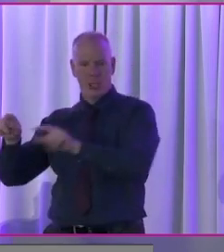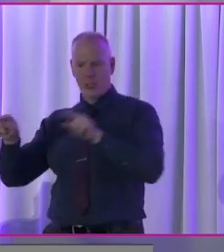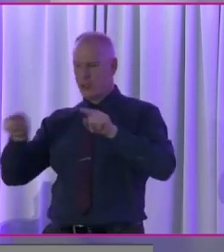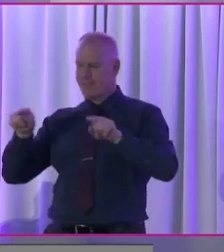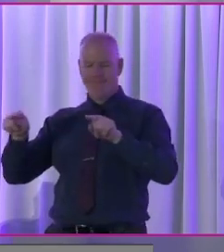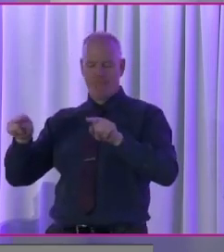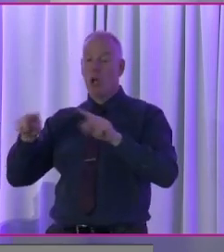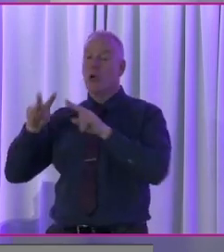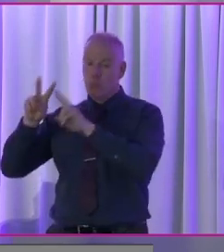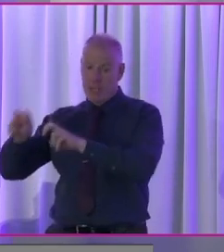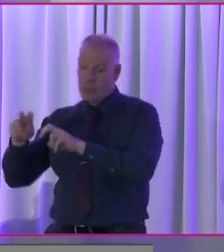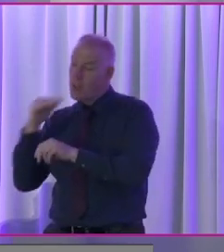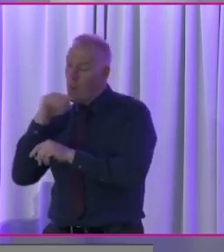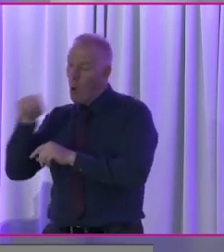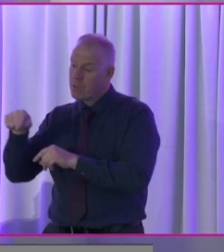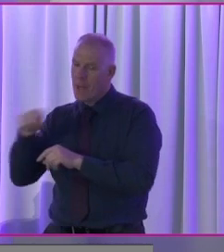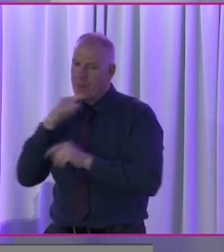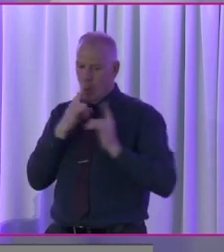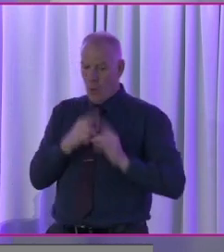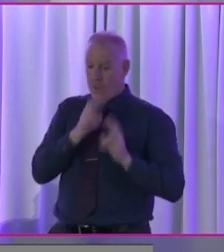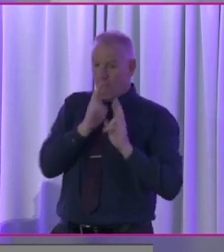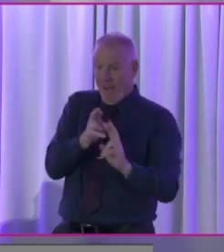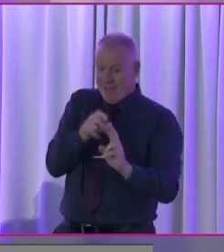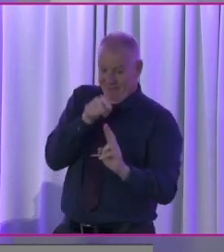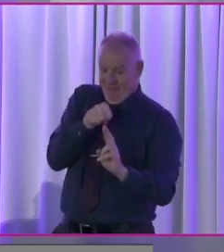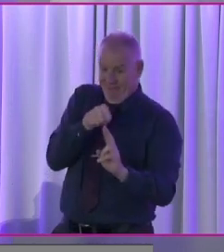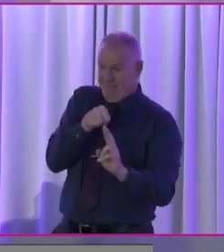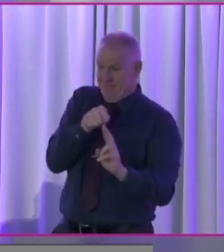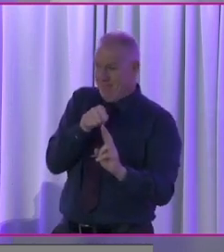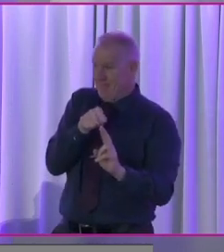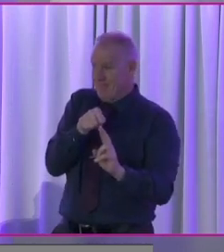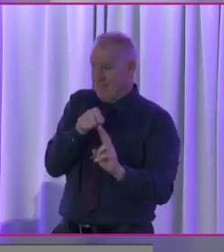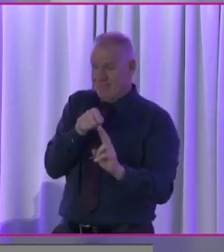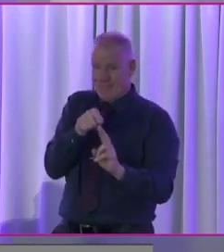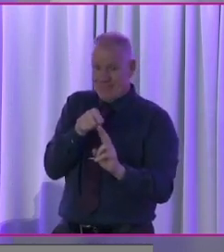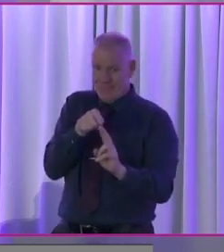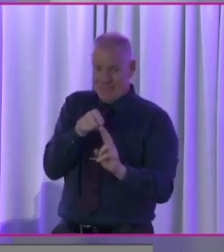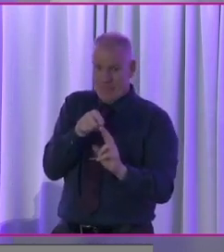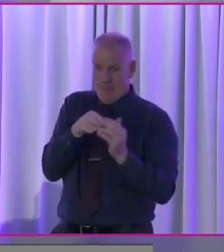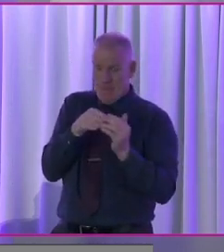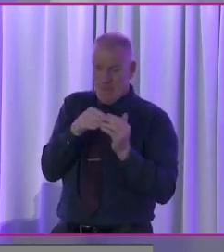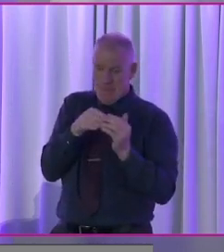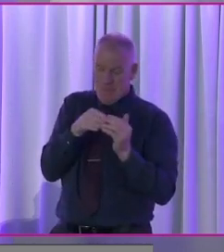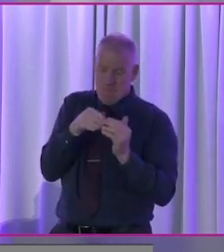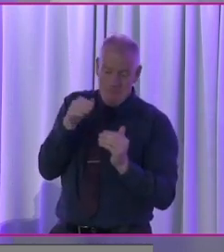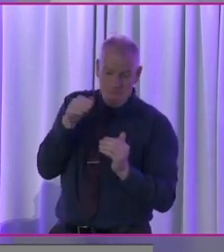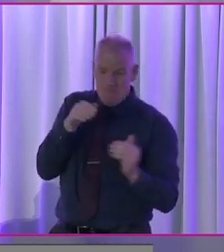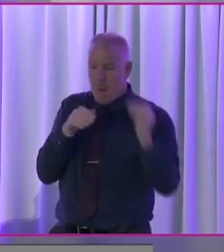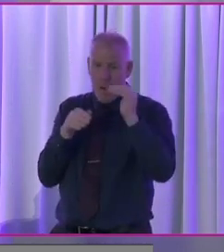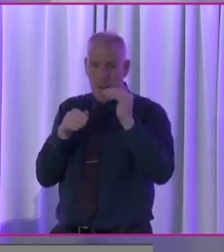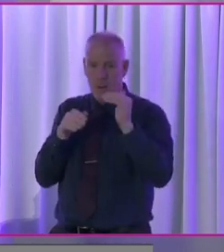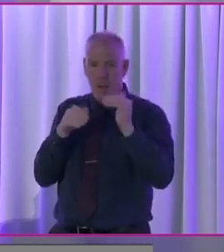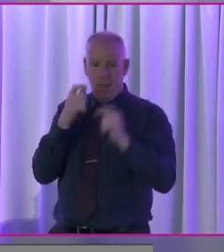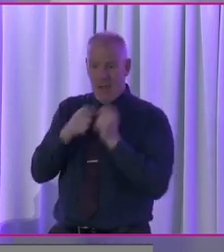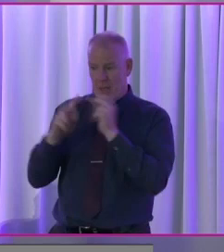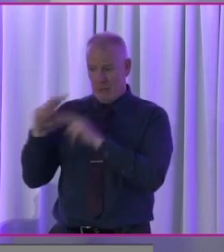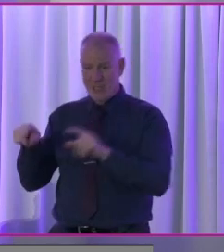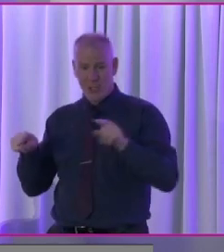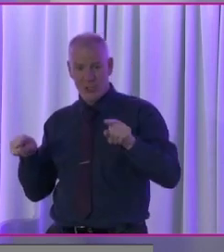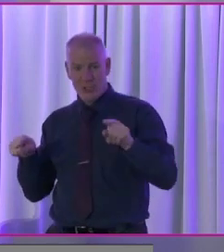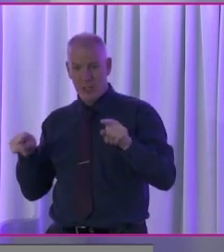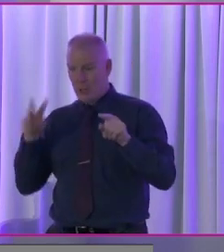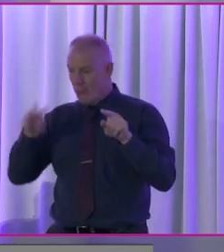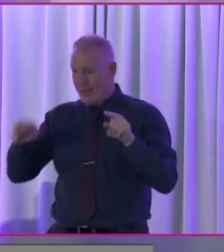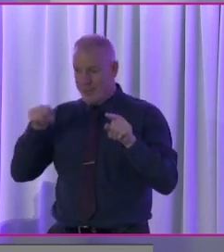Now, research is very important, but human rights, um, uh, even are more encompassing than research and research doesn't